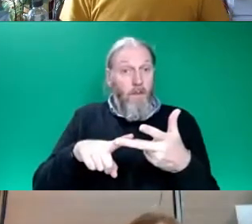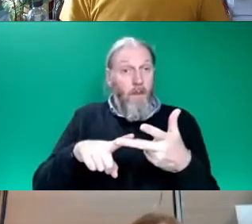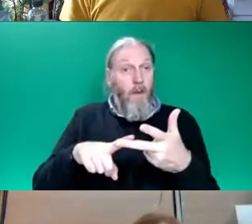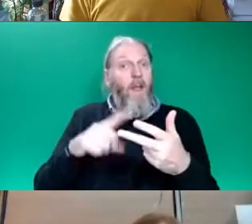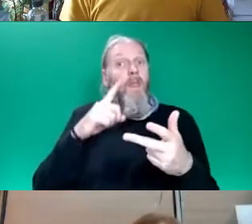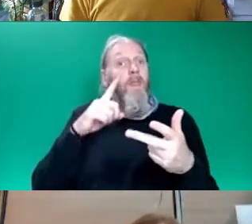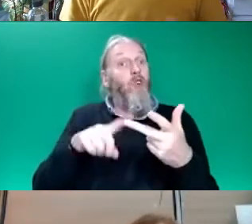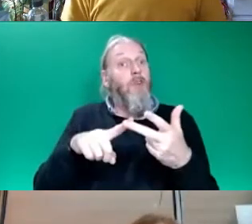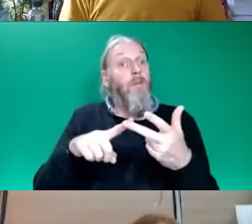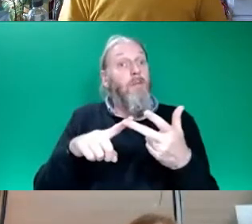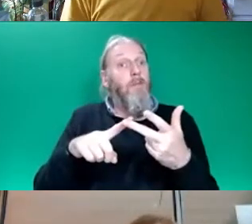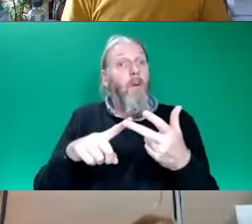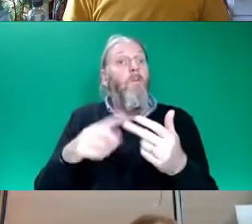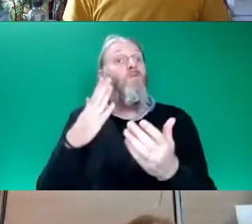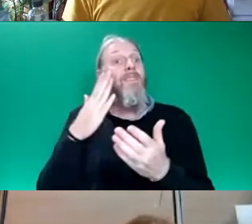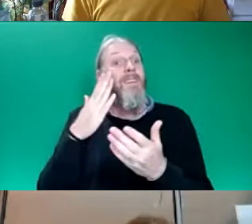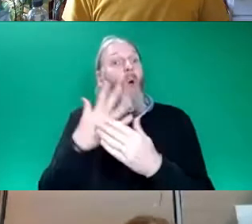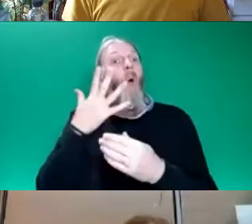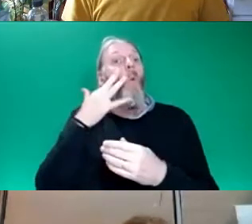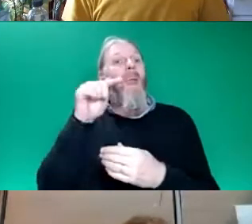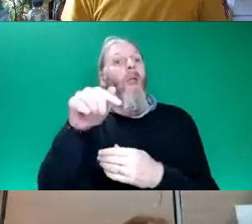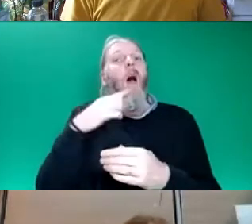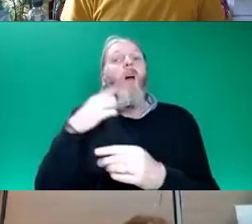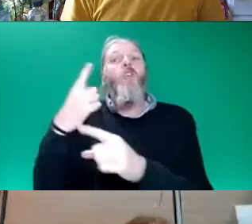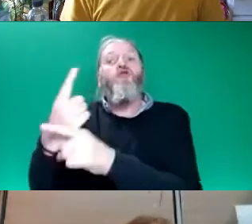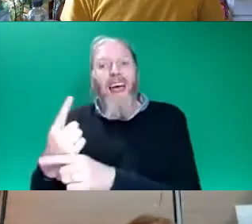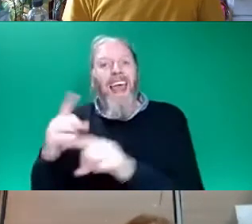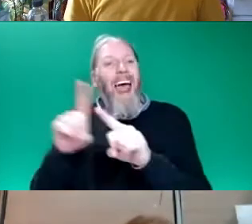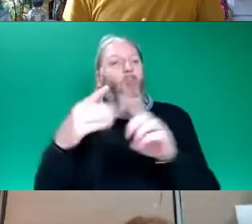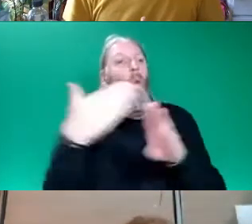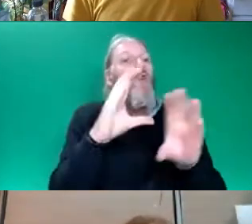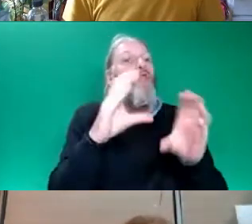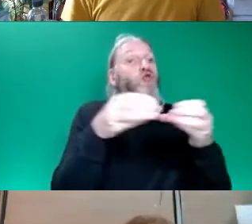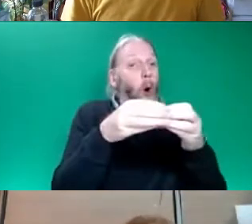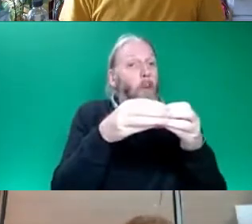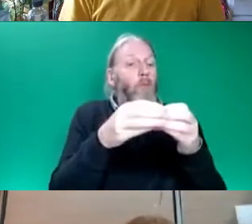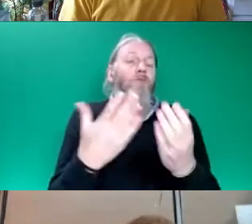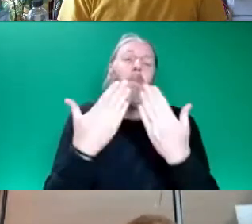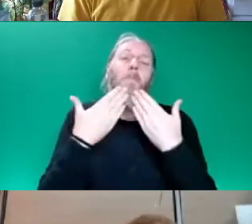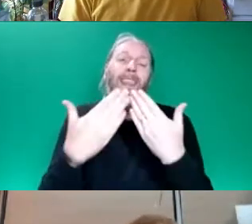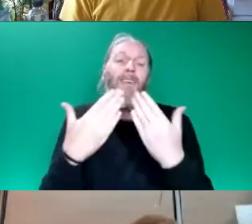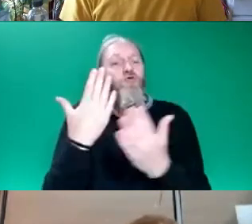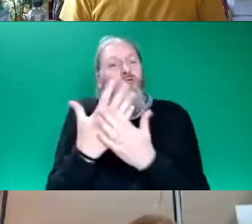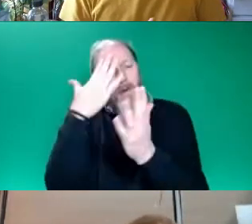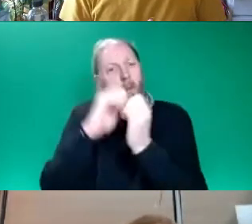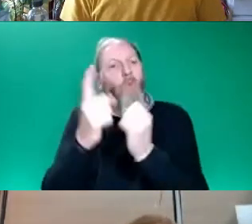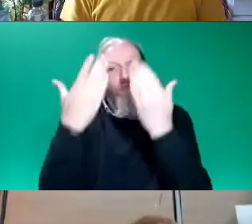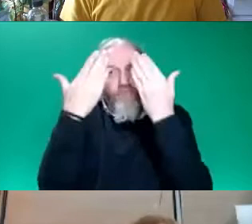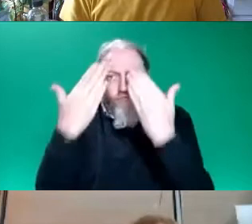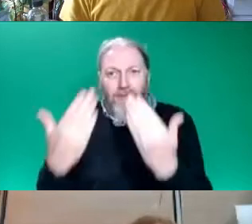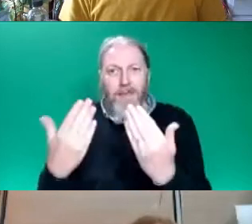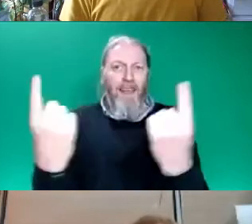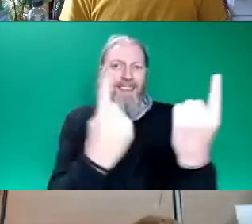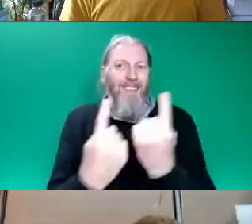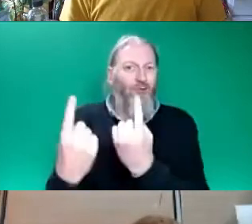we always say both for in the chat and in the workshop section we ask that everyone is respectful of others and appropriate in responses and